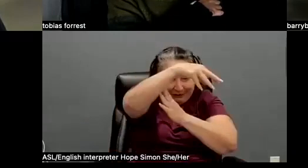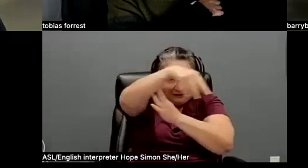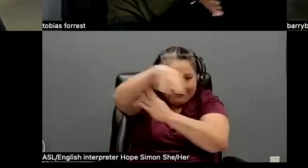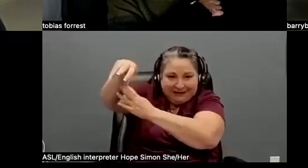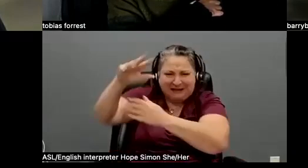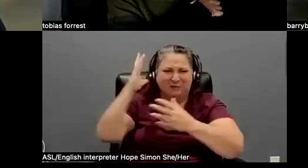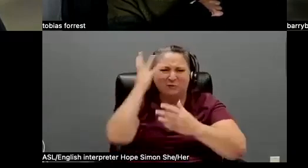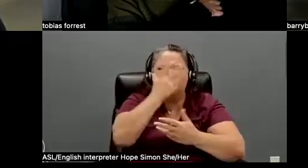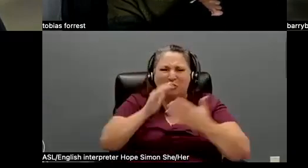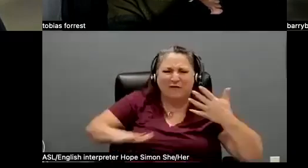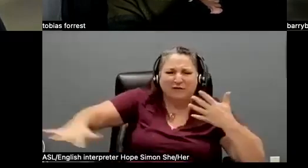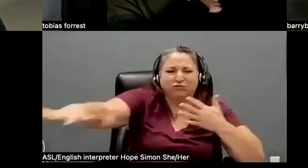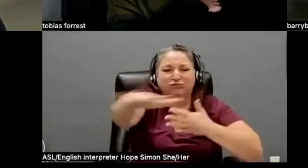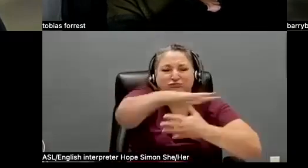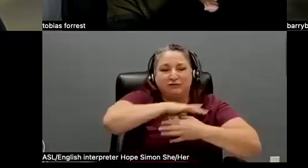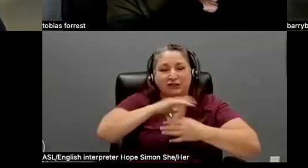Yeah.